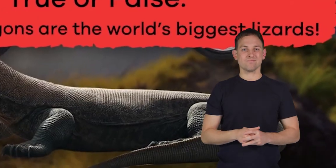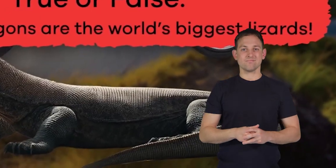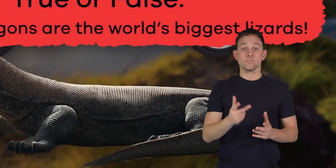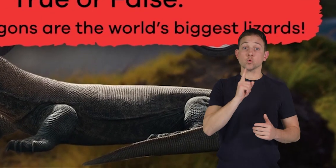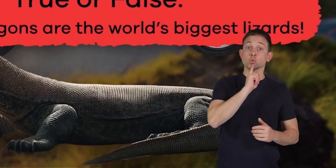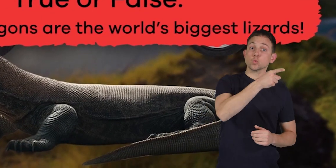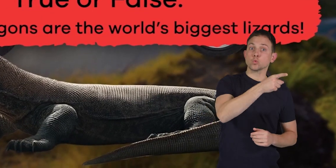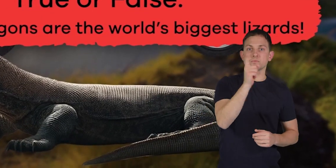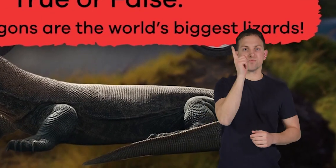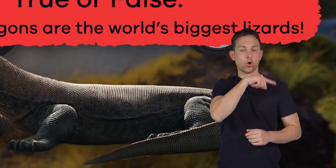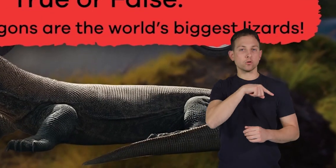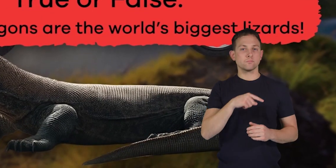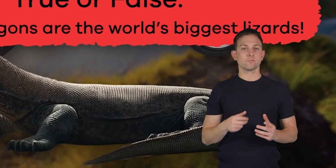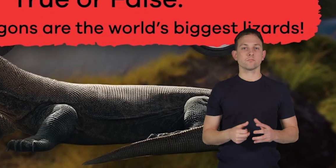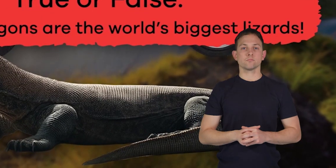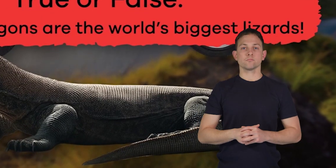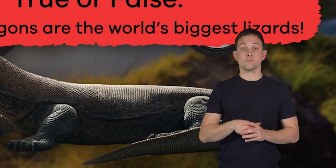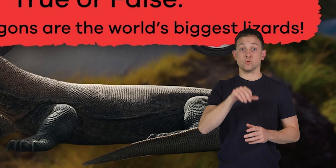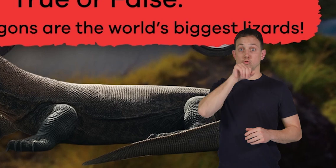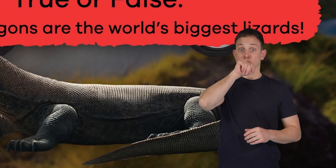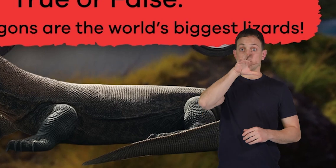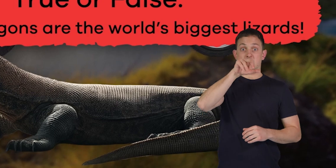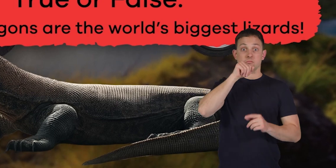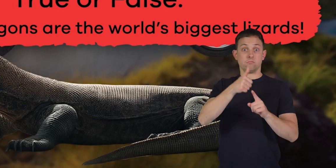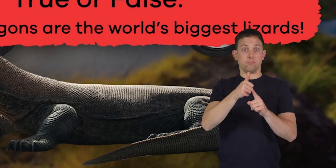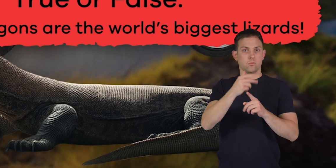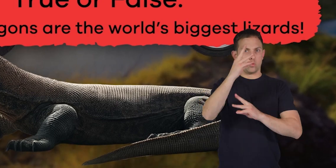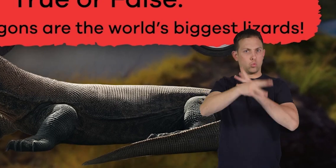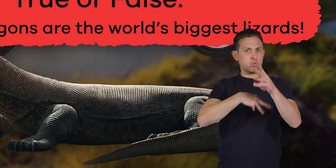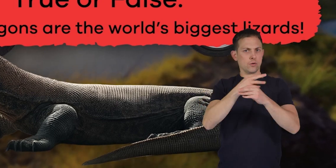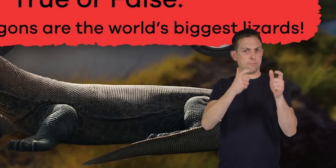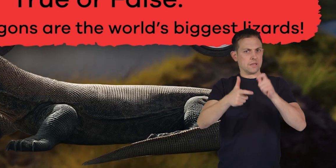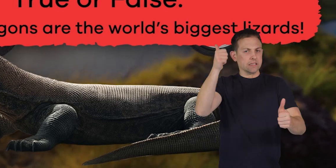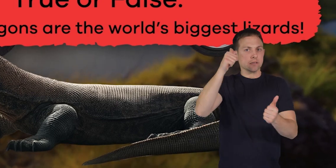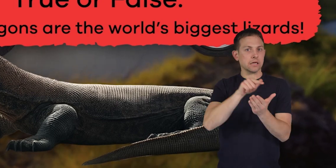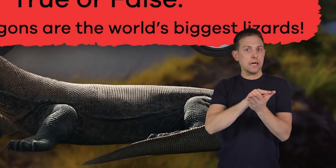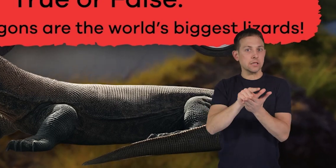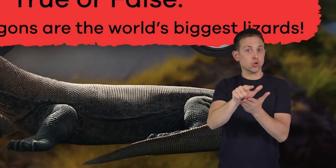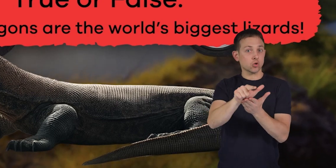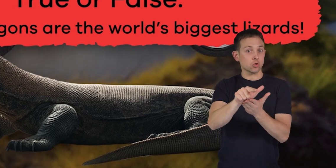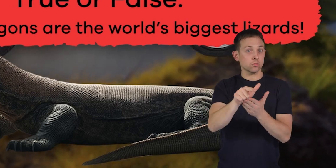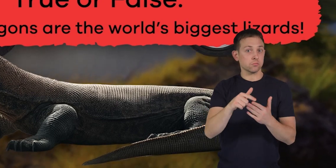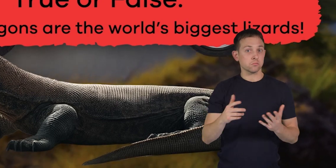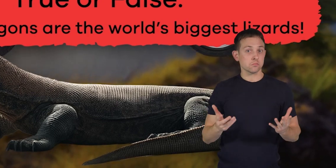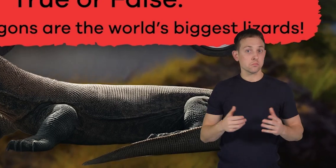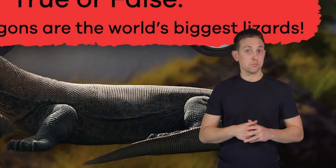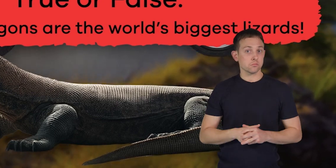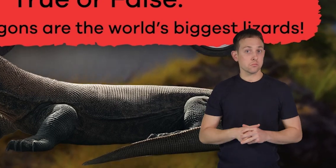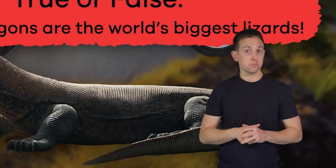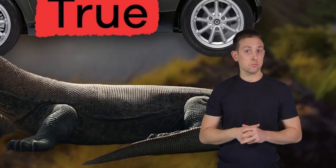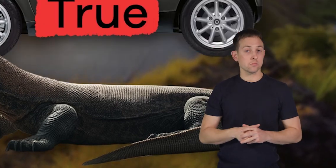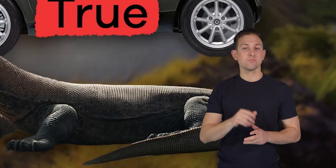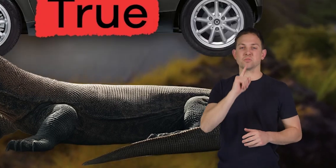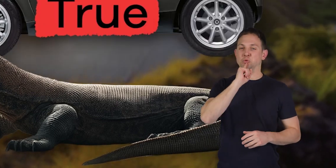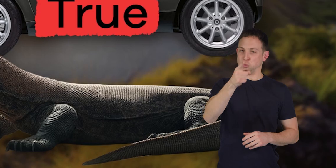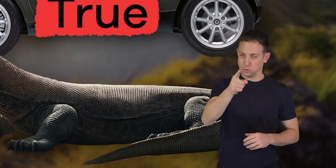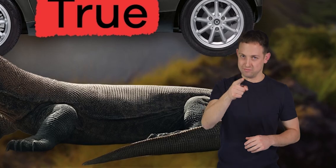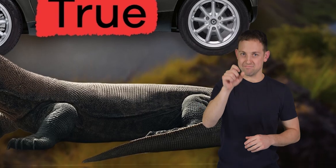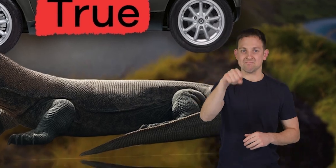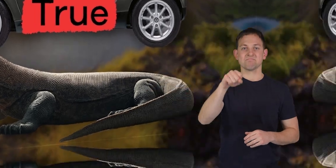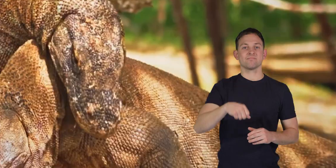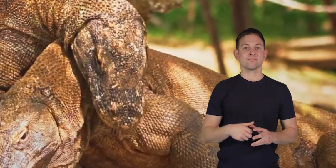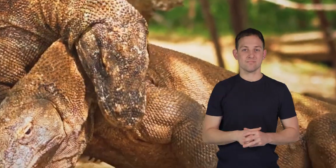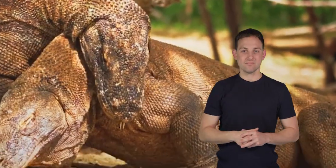True or false, Komodo dragons are the world's biggest lizards. True!